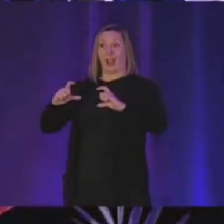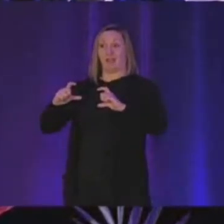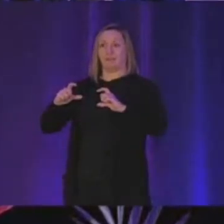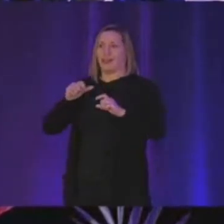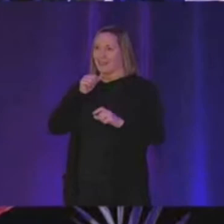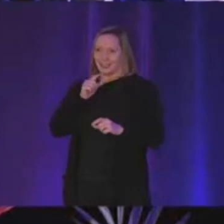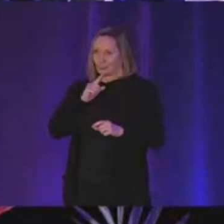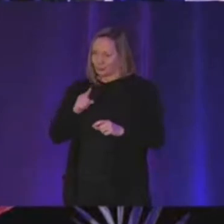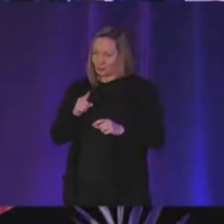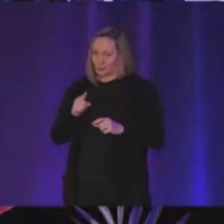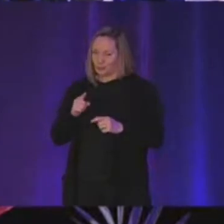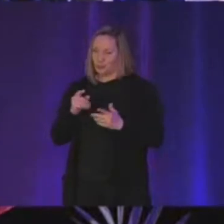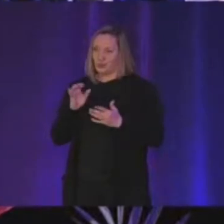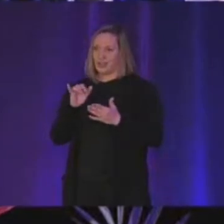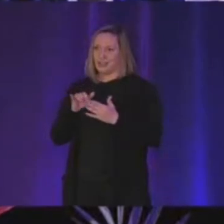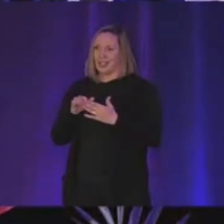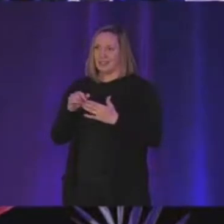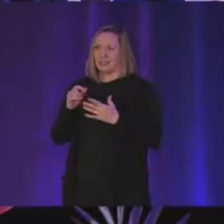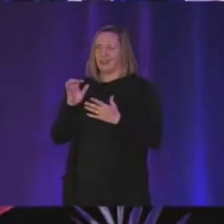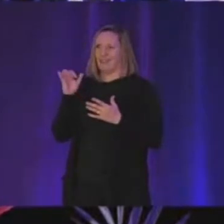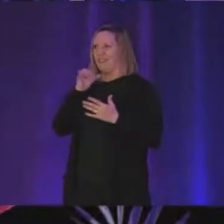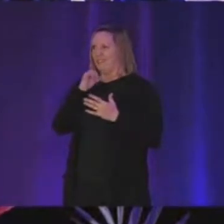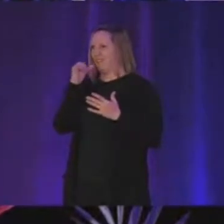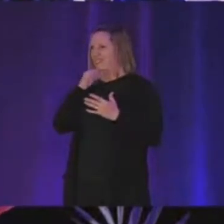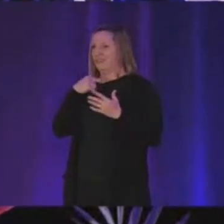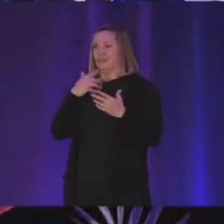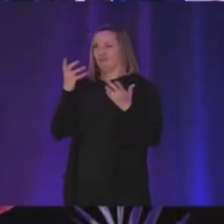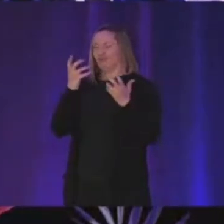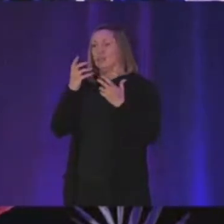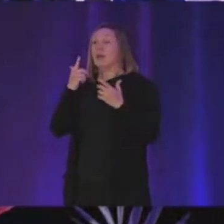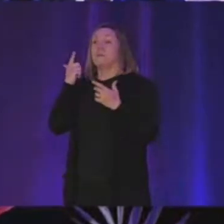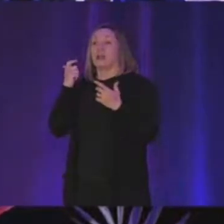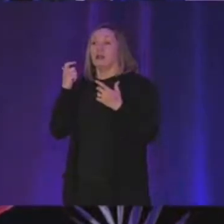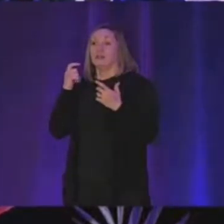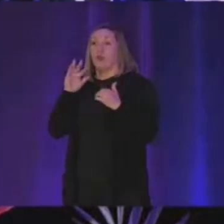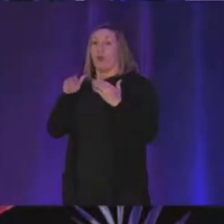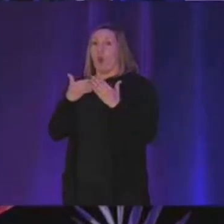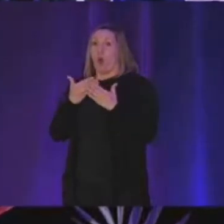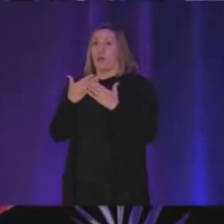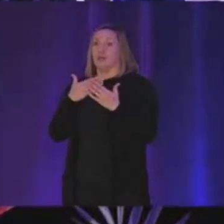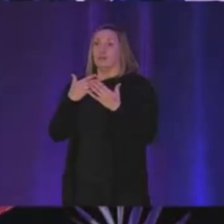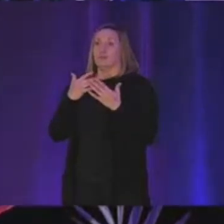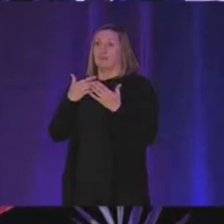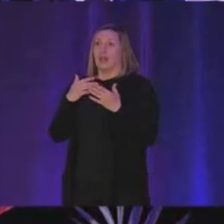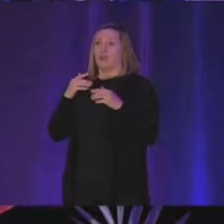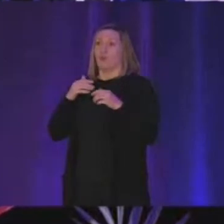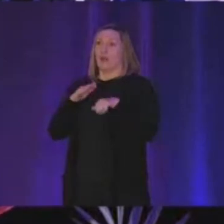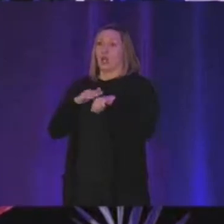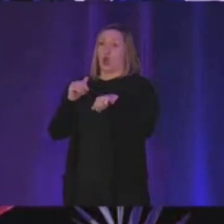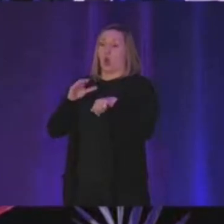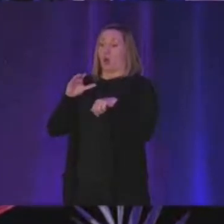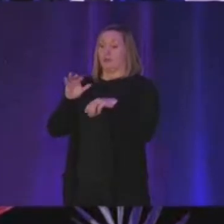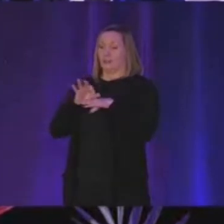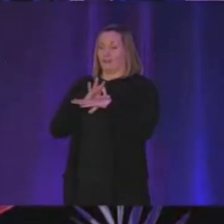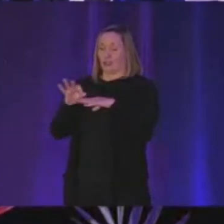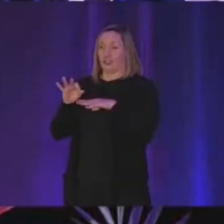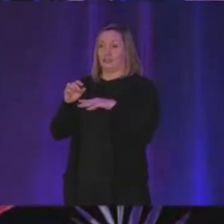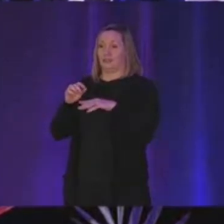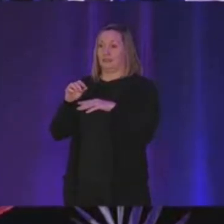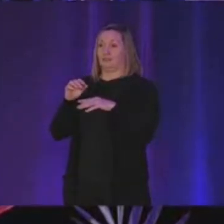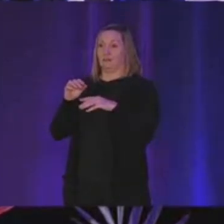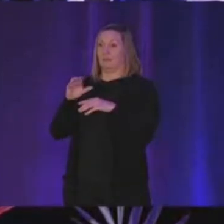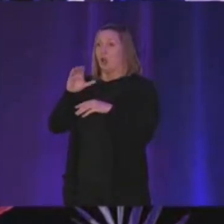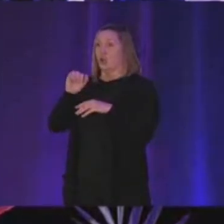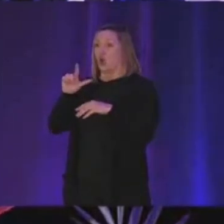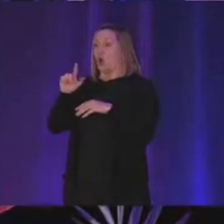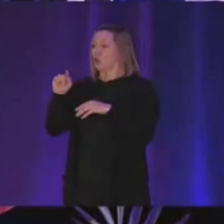and so this is like mind bending because like every like in all of my career when i call the function it gave me a uh